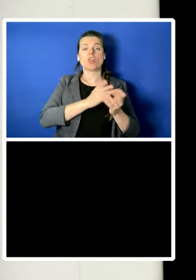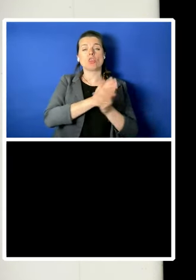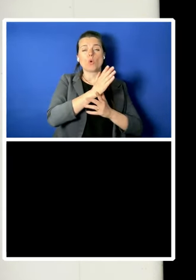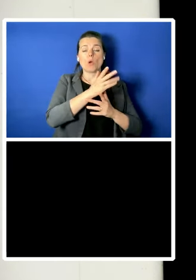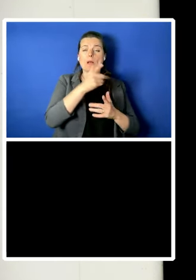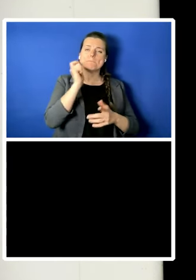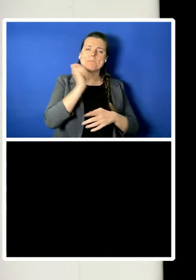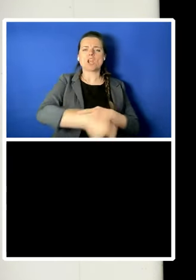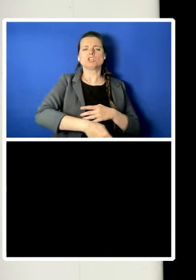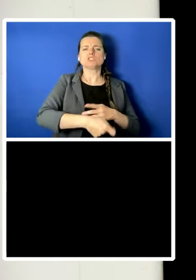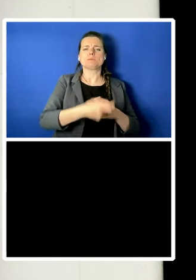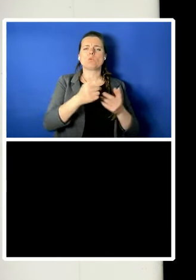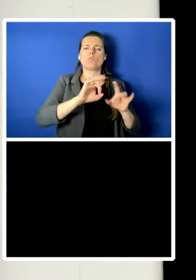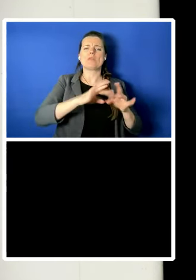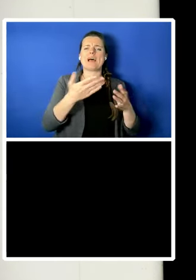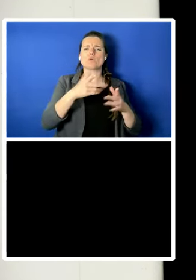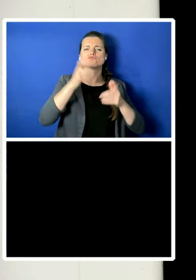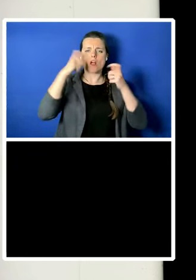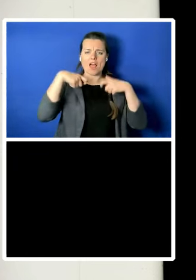being international.